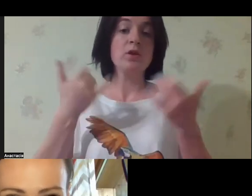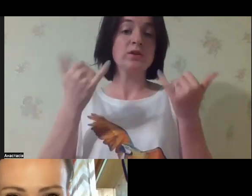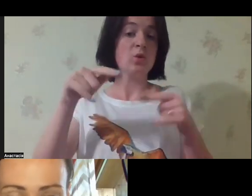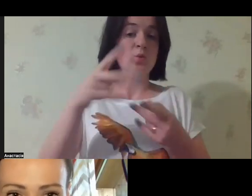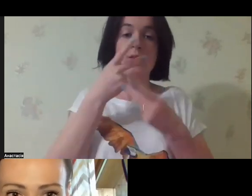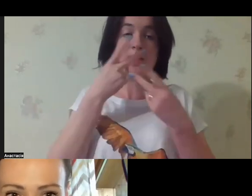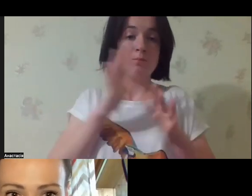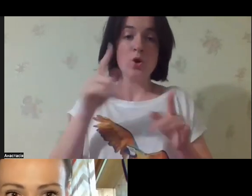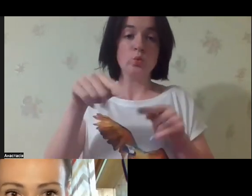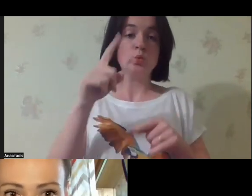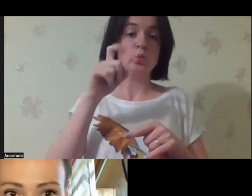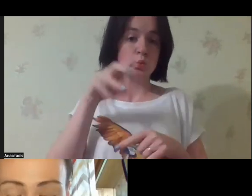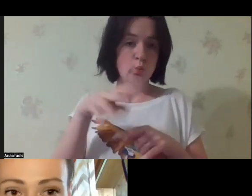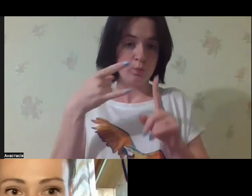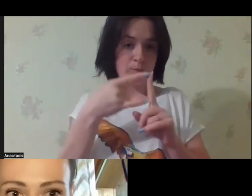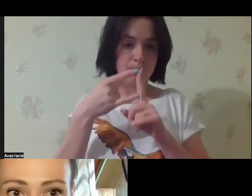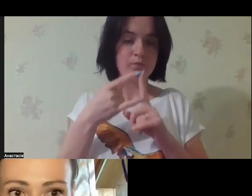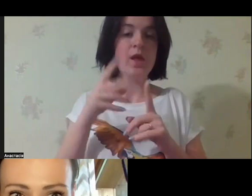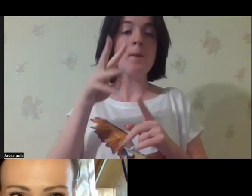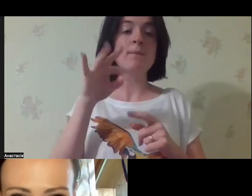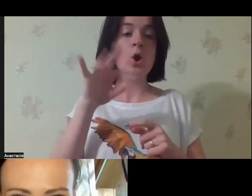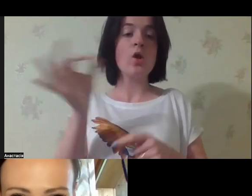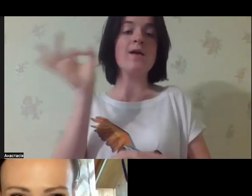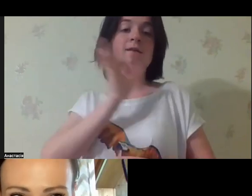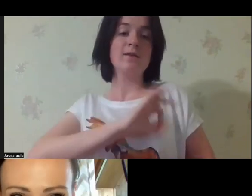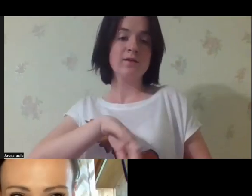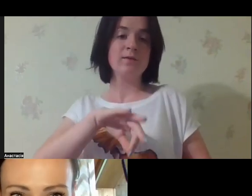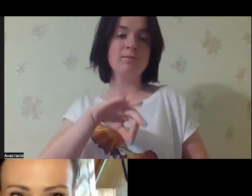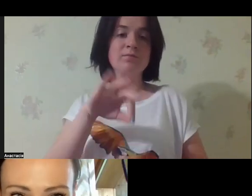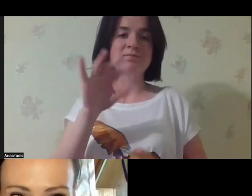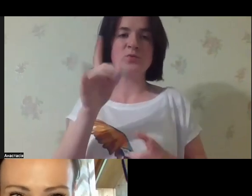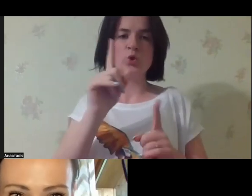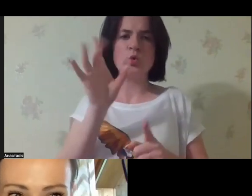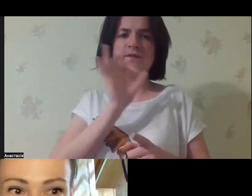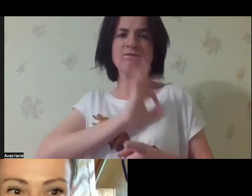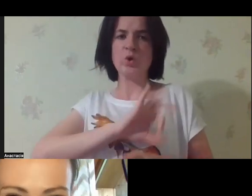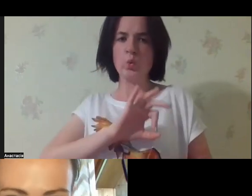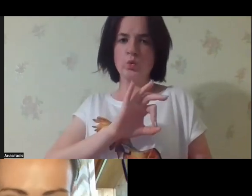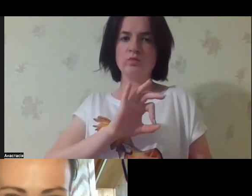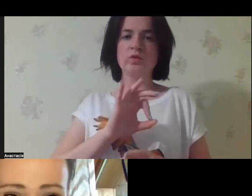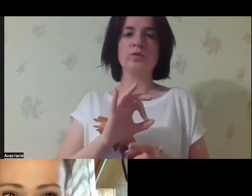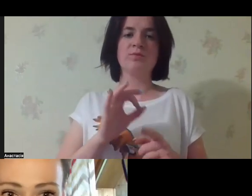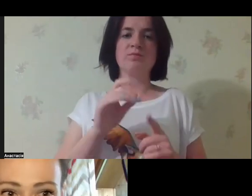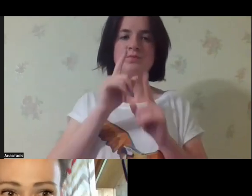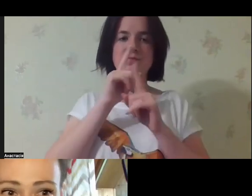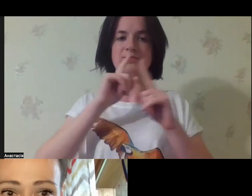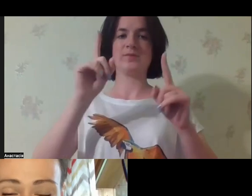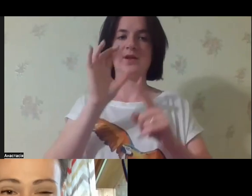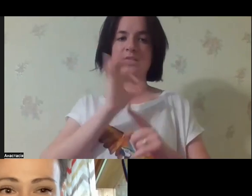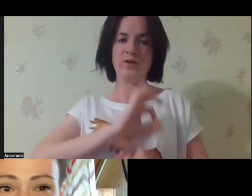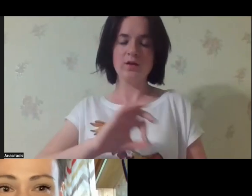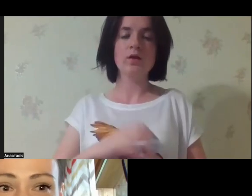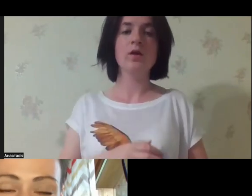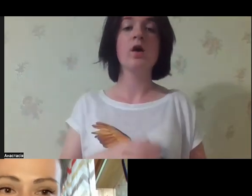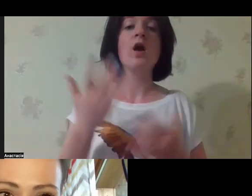What about the opportunities? Because we can't see here on the Zoom, but Makola is using a wheelchair. He's